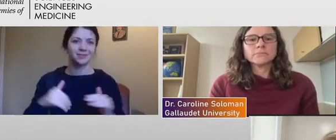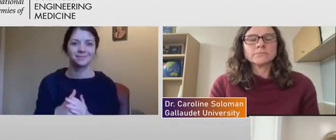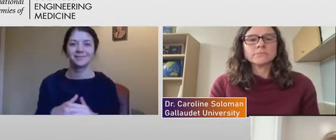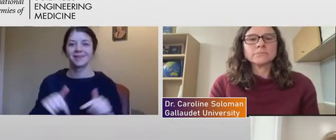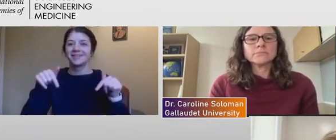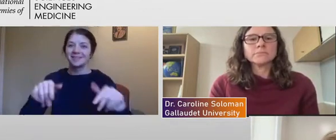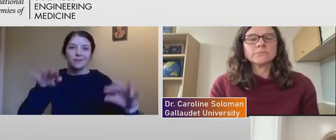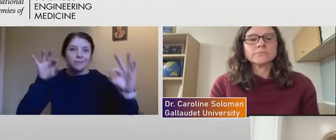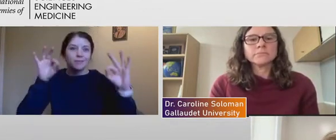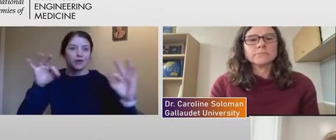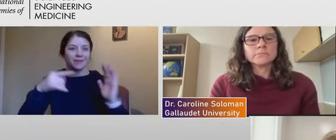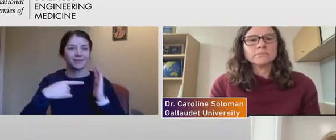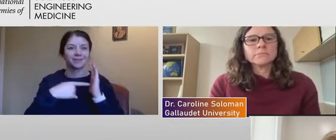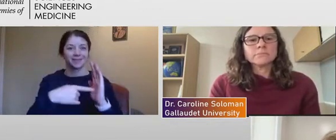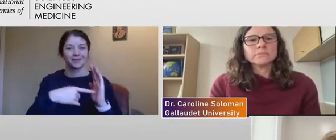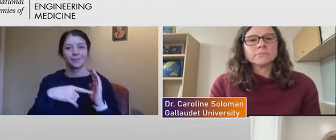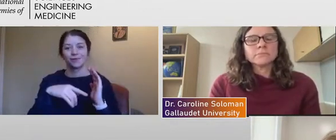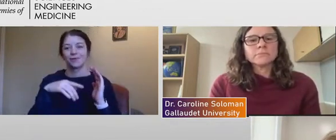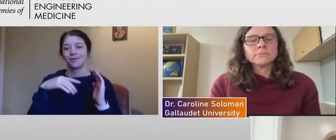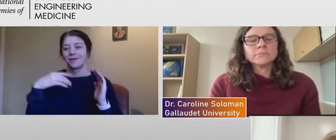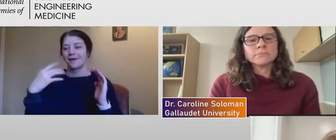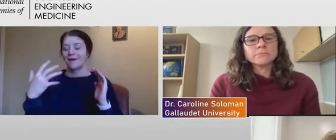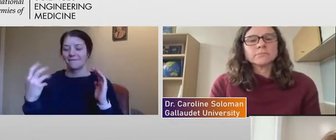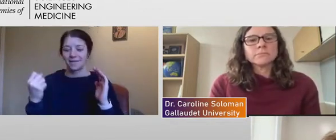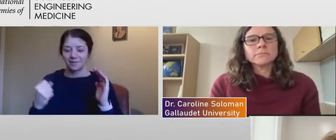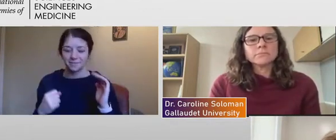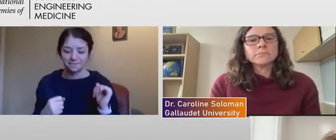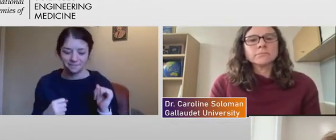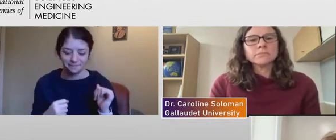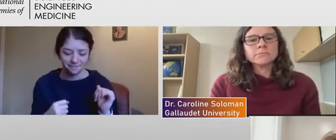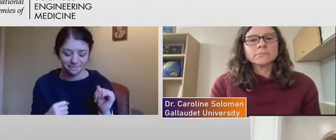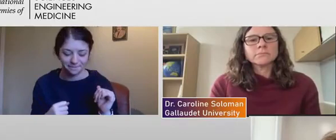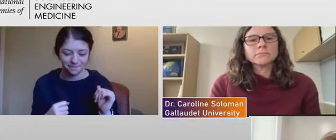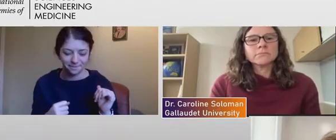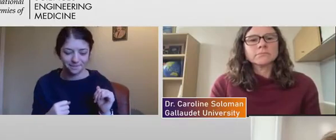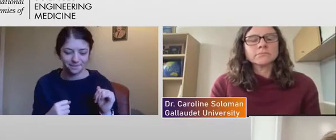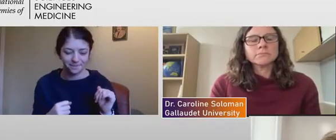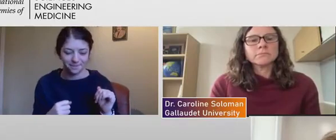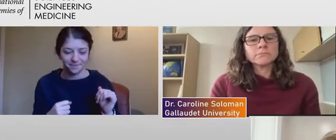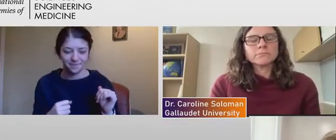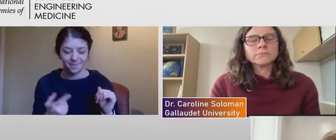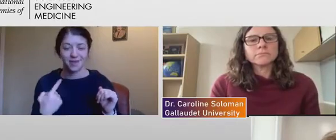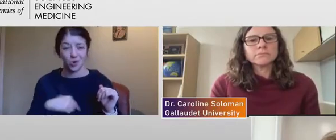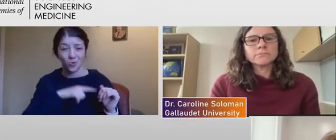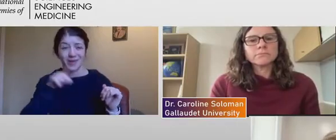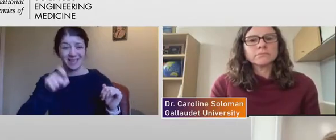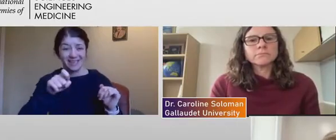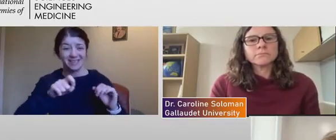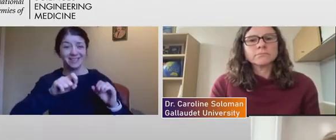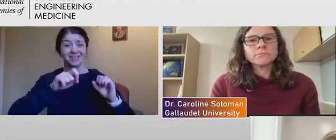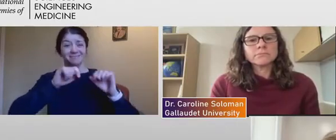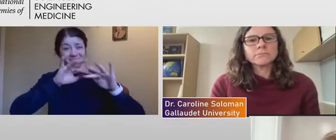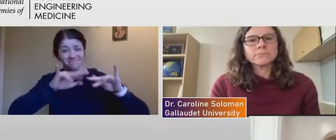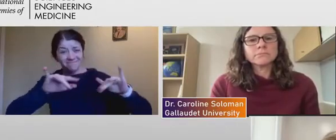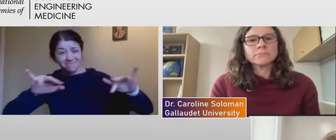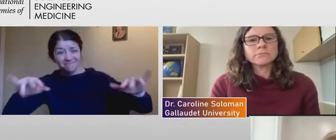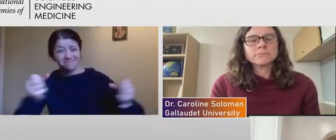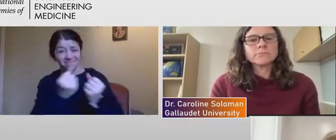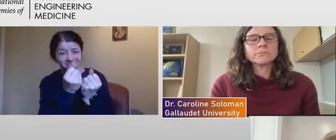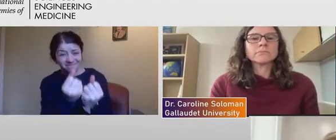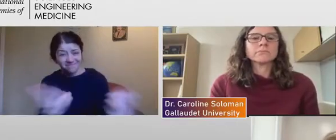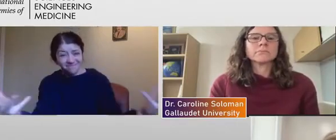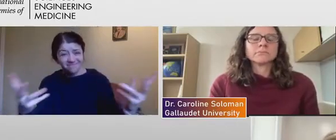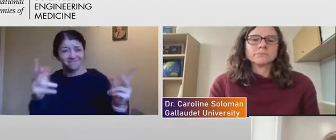example of how, um, we need many people with disabilities to